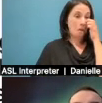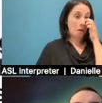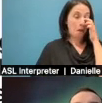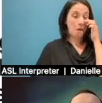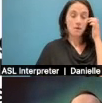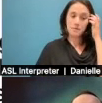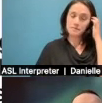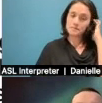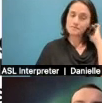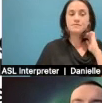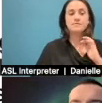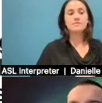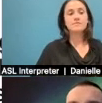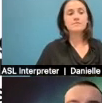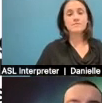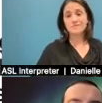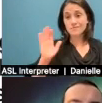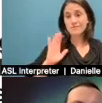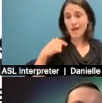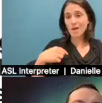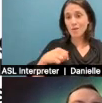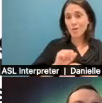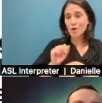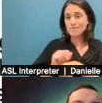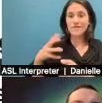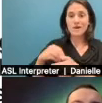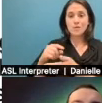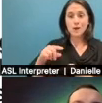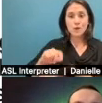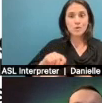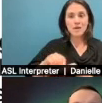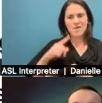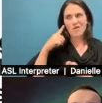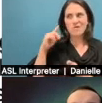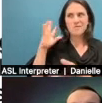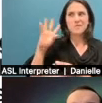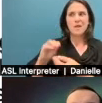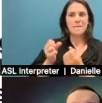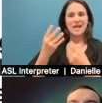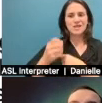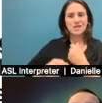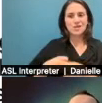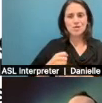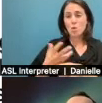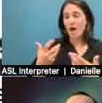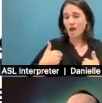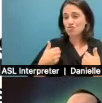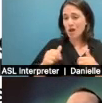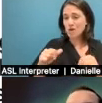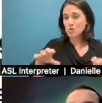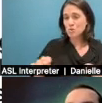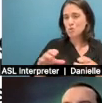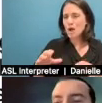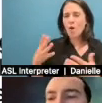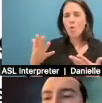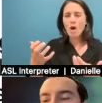But primarily, like, you know, I worked in newspapers for, you know, a while. And what I try to do is take a community journalism approach. I'm not going to read all these lines to